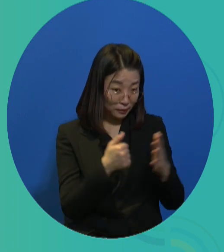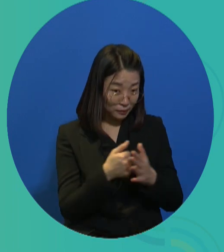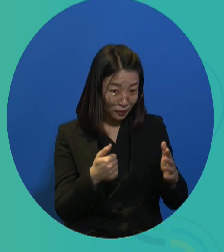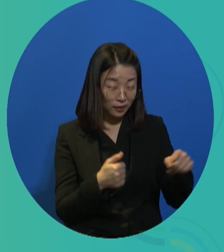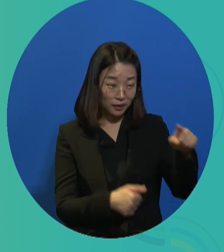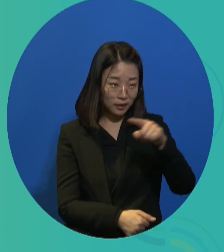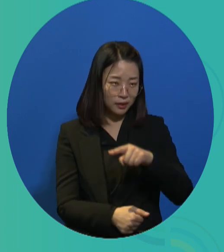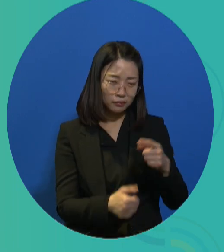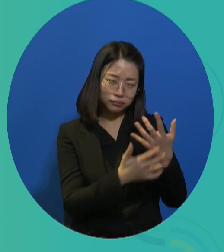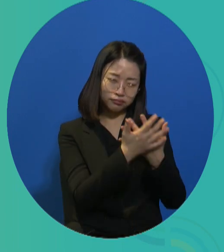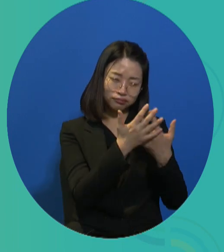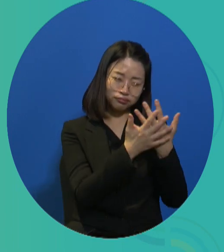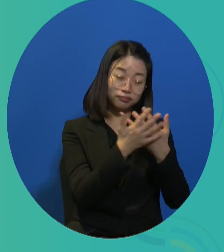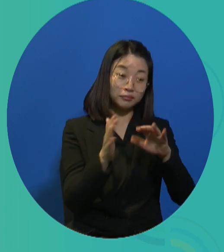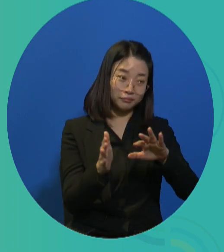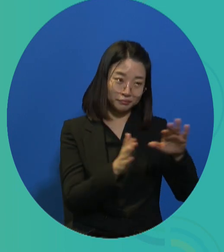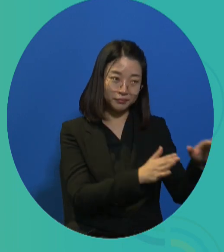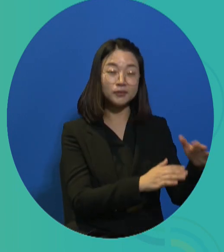of uncertainties.